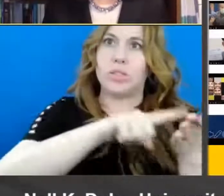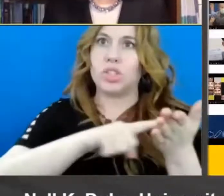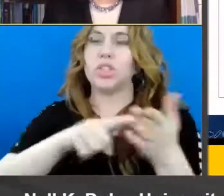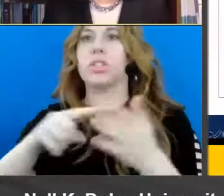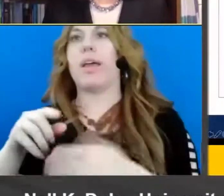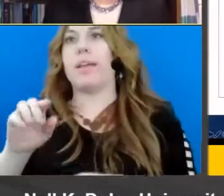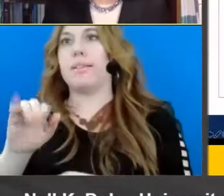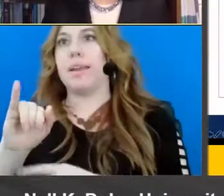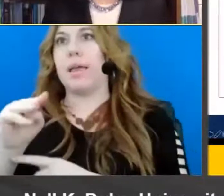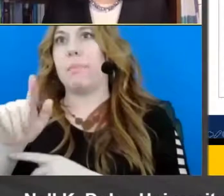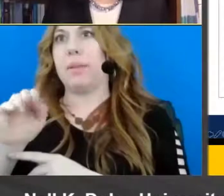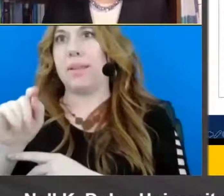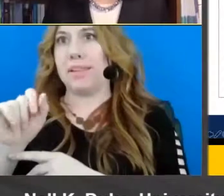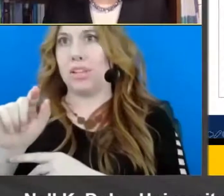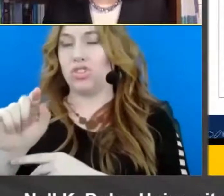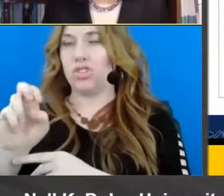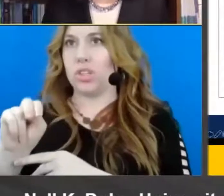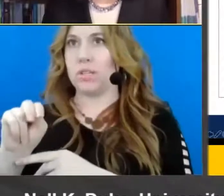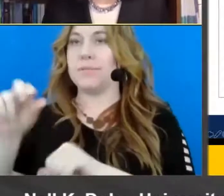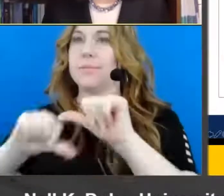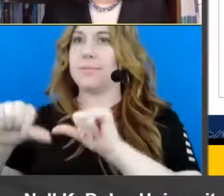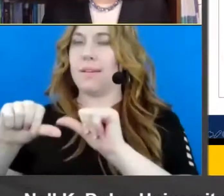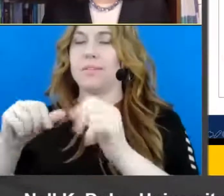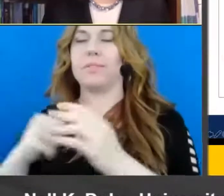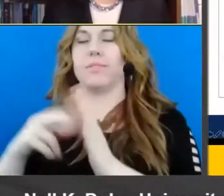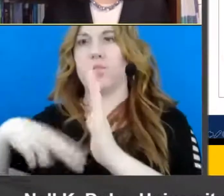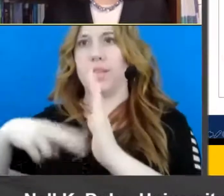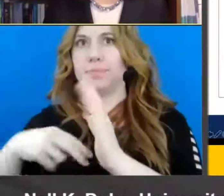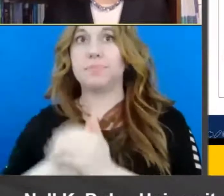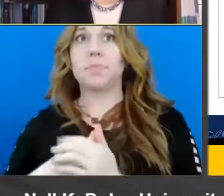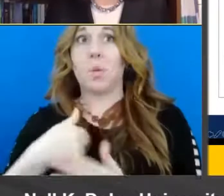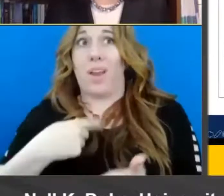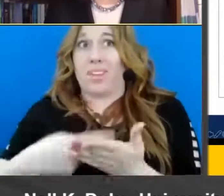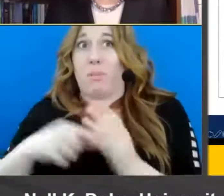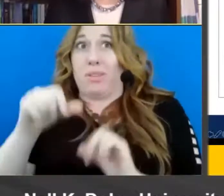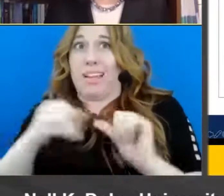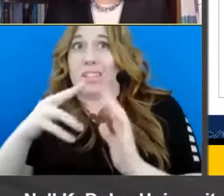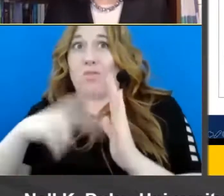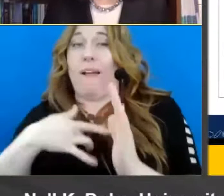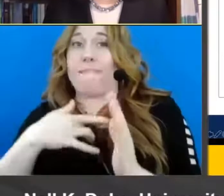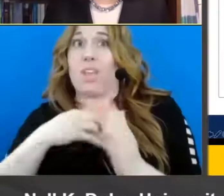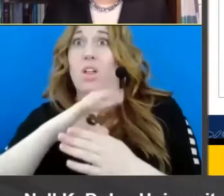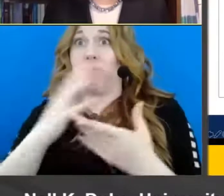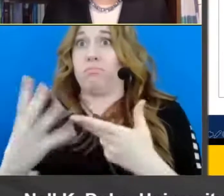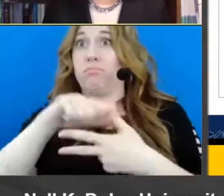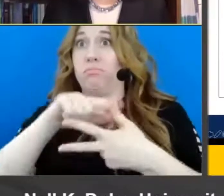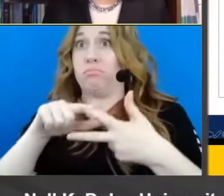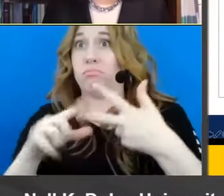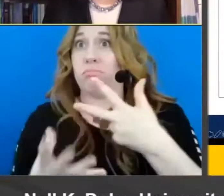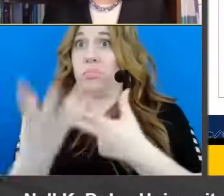So when I talk about science of reading, I believe it encompasses all three of these. It is science